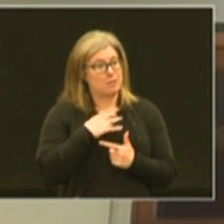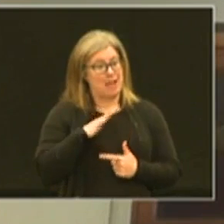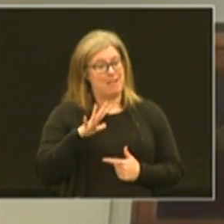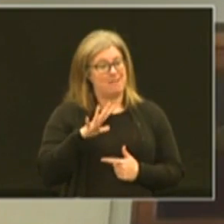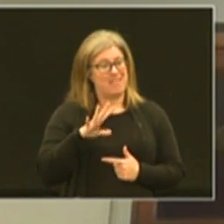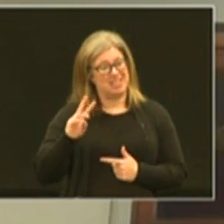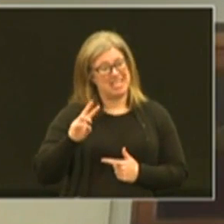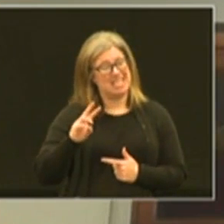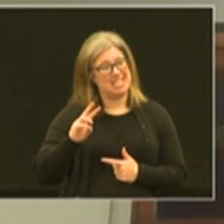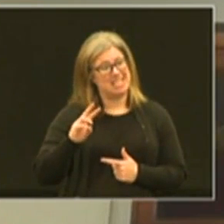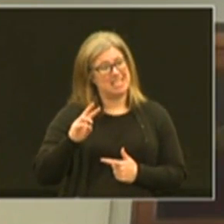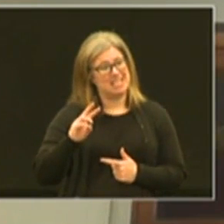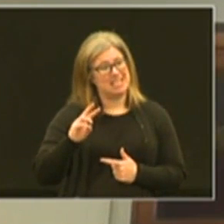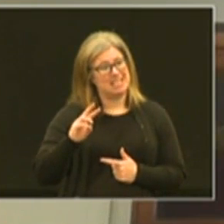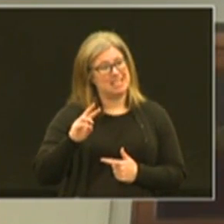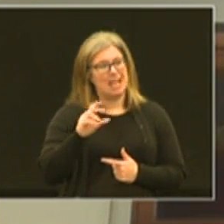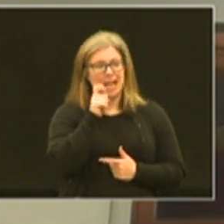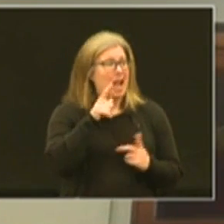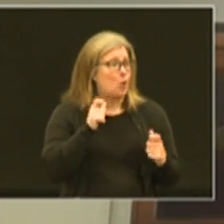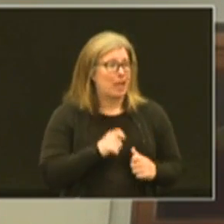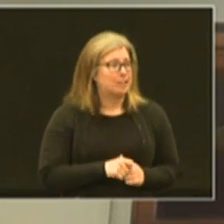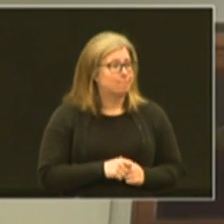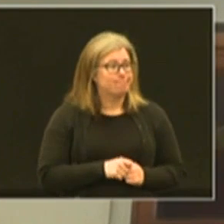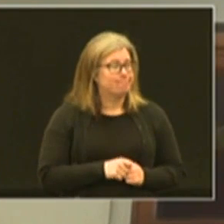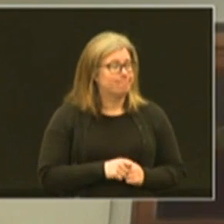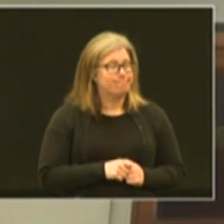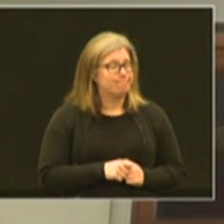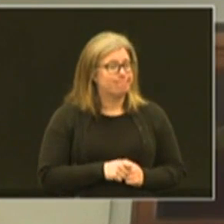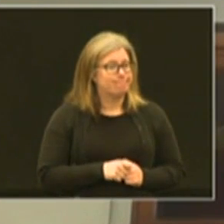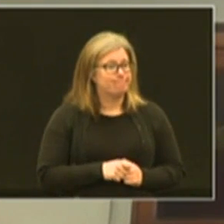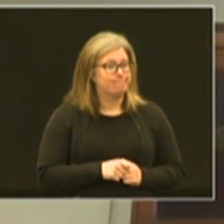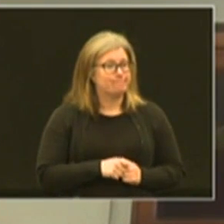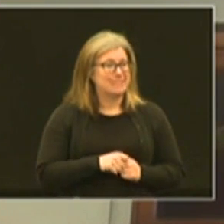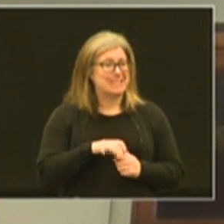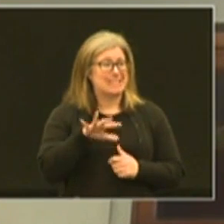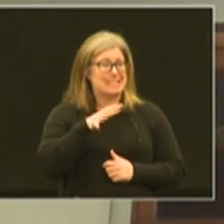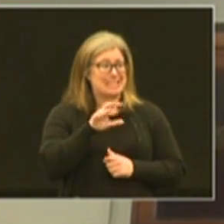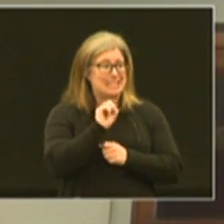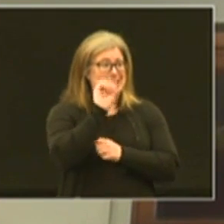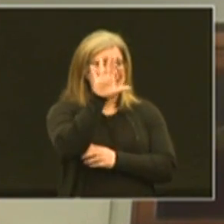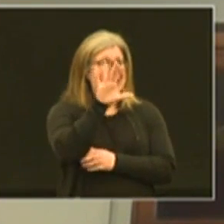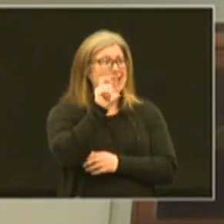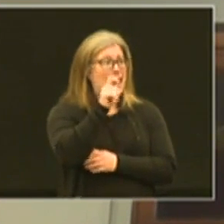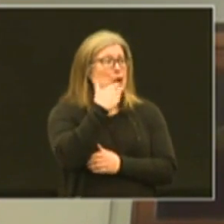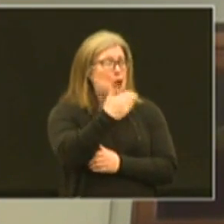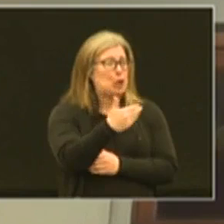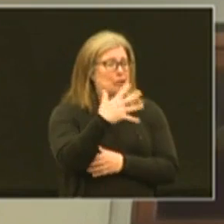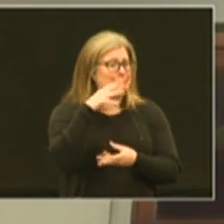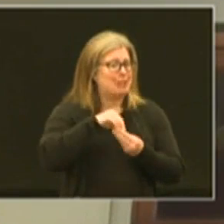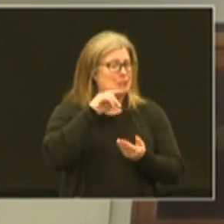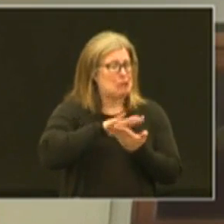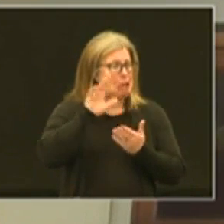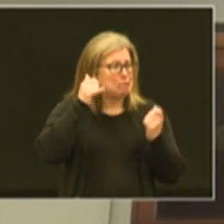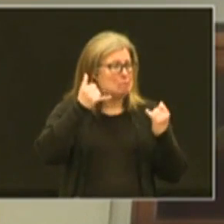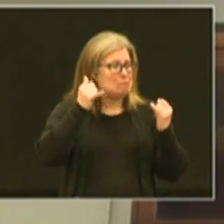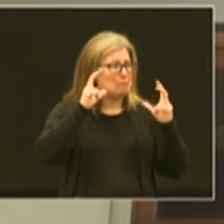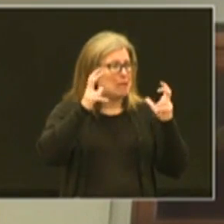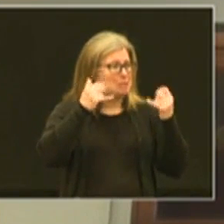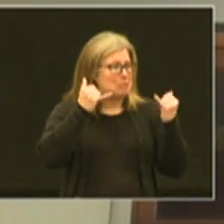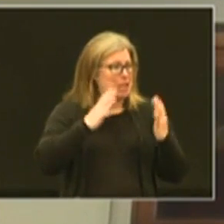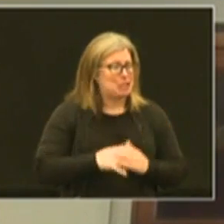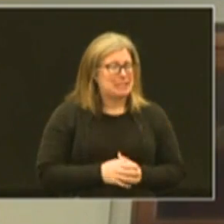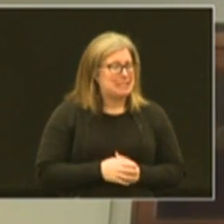five foot six and not very quick and a marginal jump shot is not a good recipe for being a college basketball player